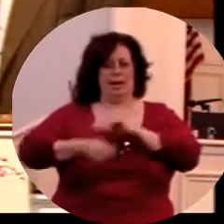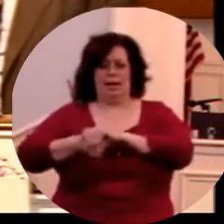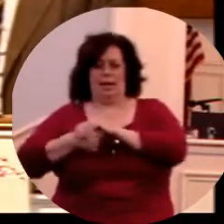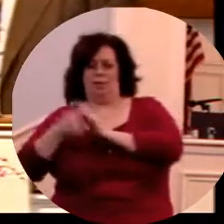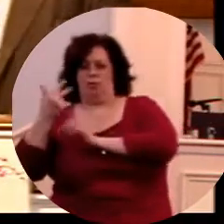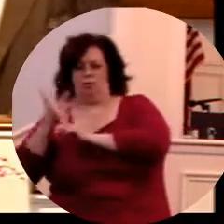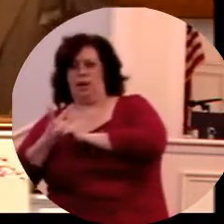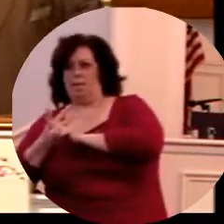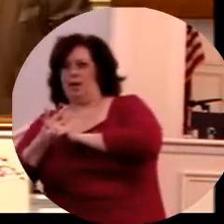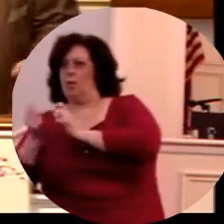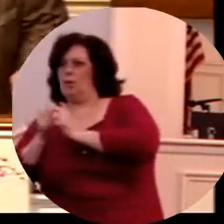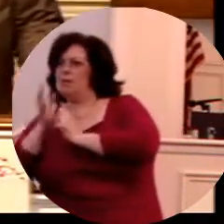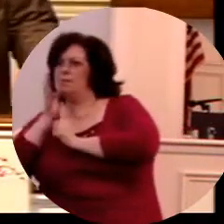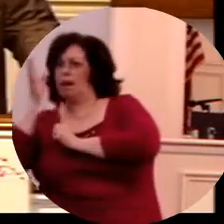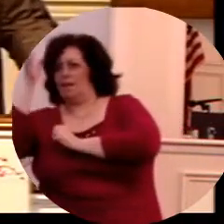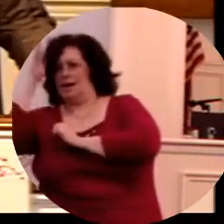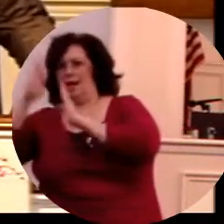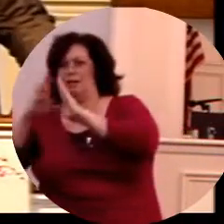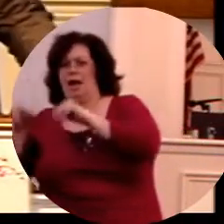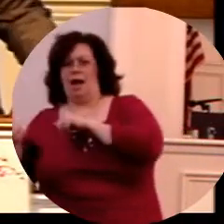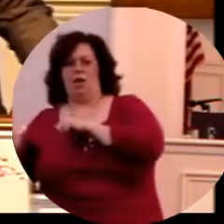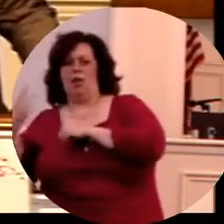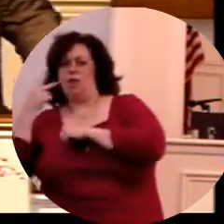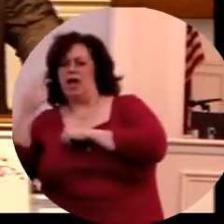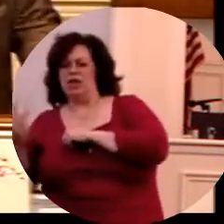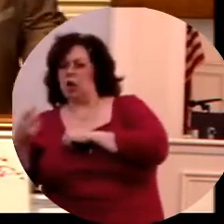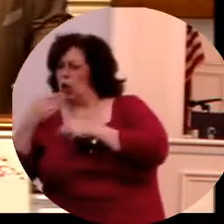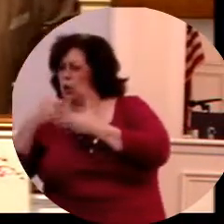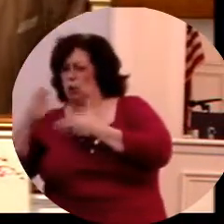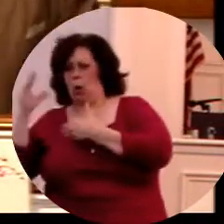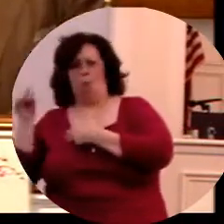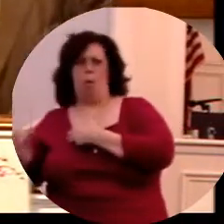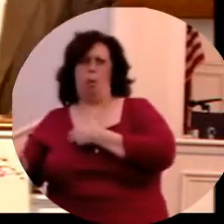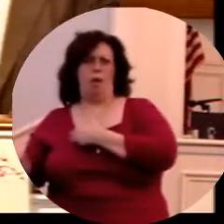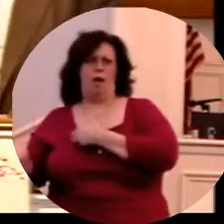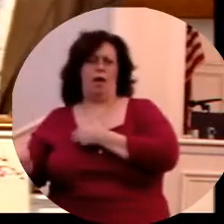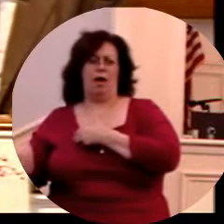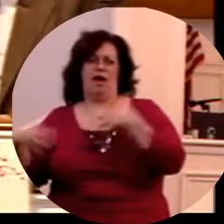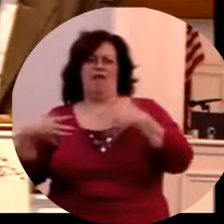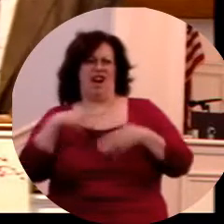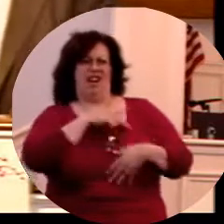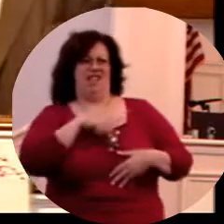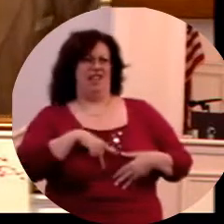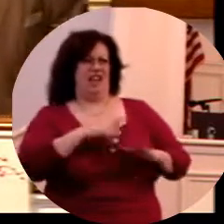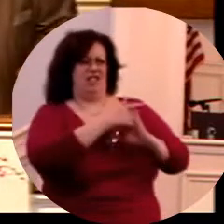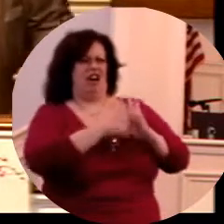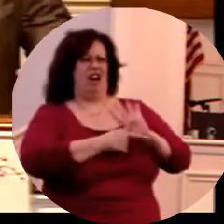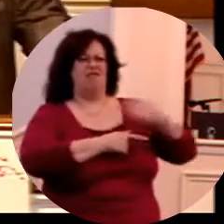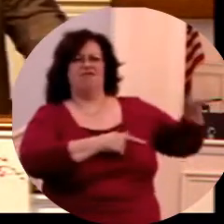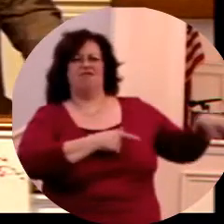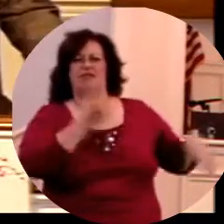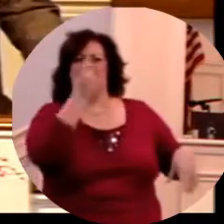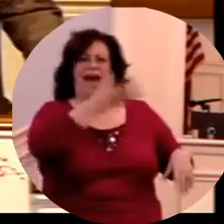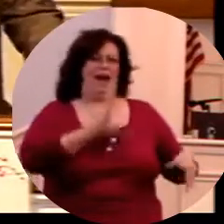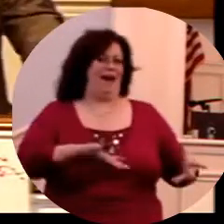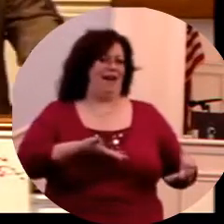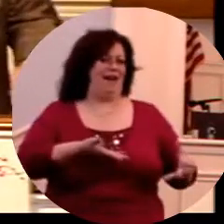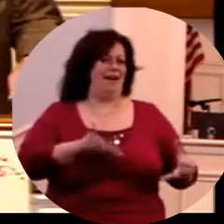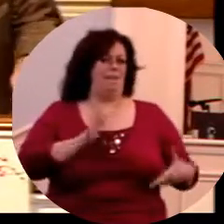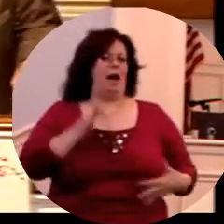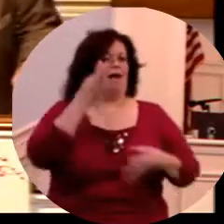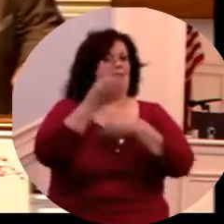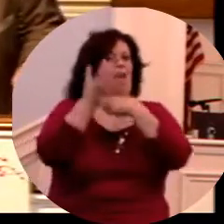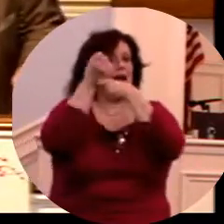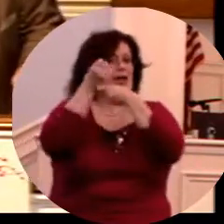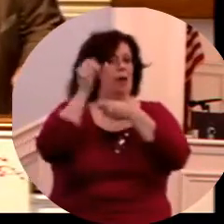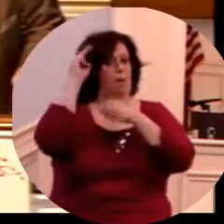when he was born, was hid three months of his parents because they saw he was a proper child and they were not afraid of the king's commandment. By